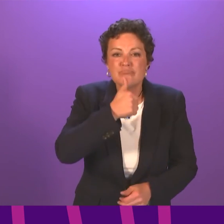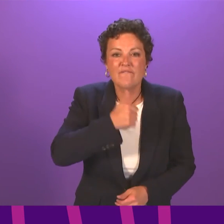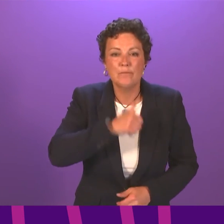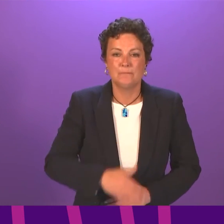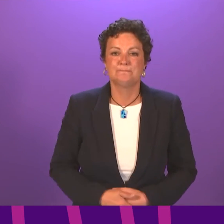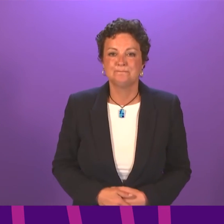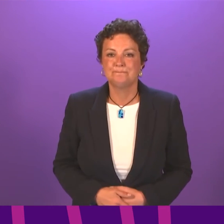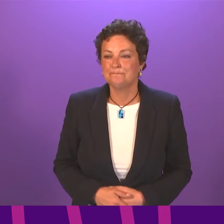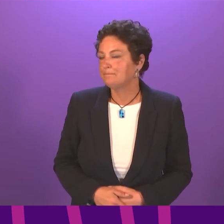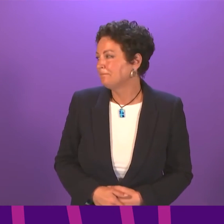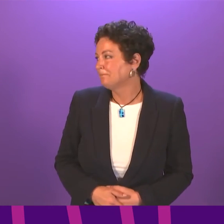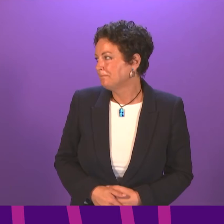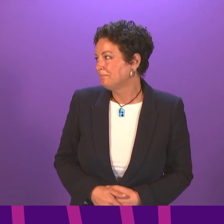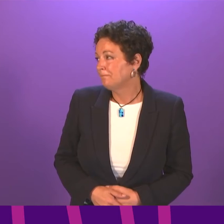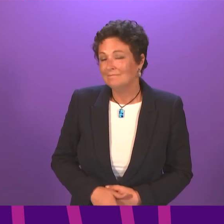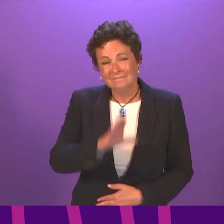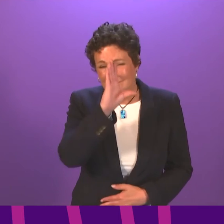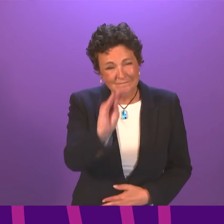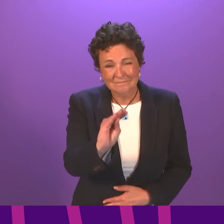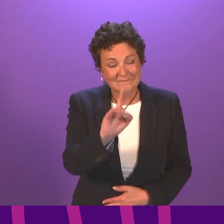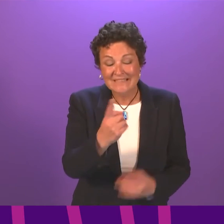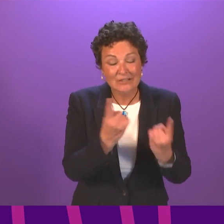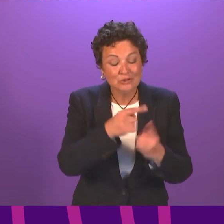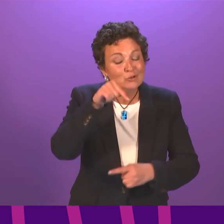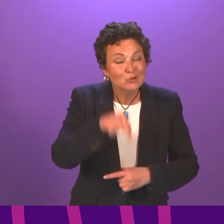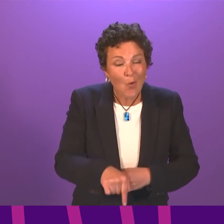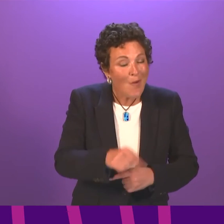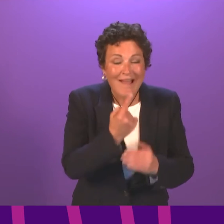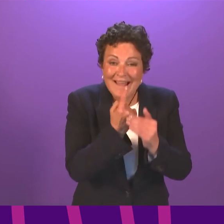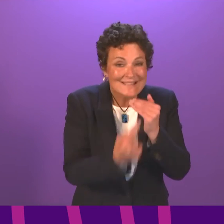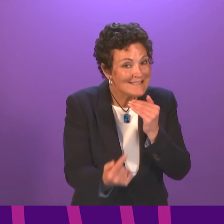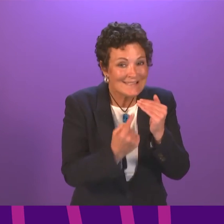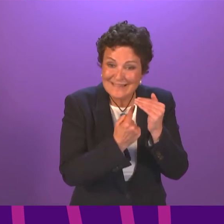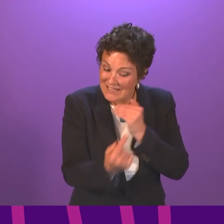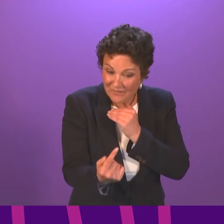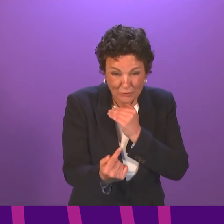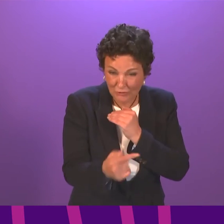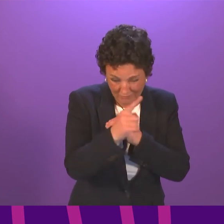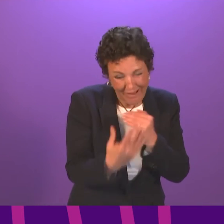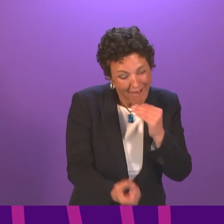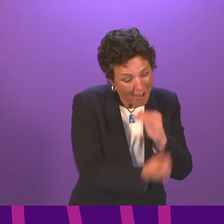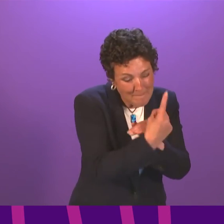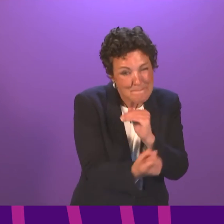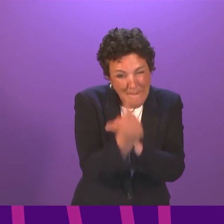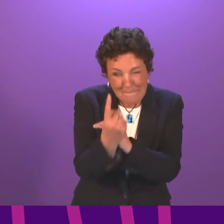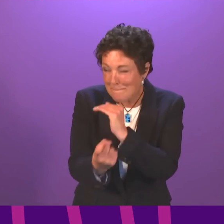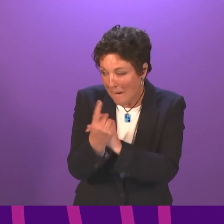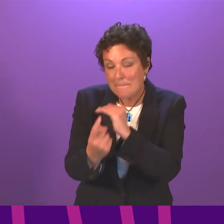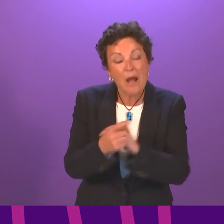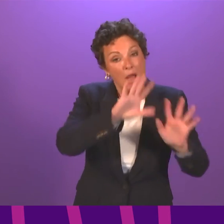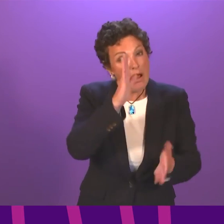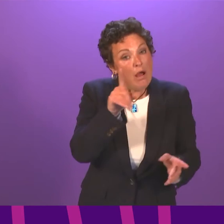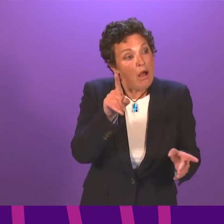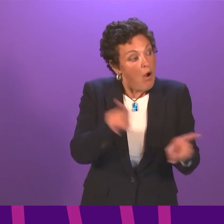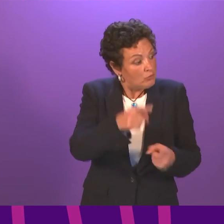The issue is this isn't an individual case. And we all accept the situation isn't perfect. But an imperfect situation